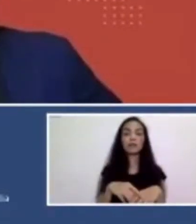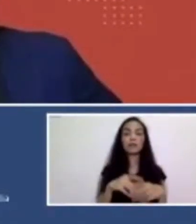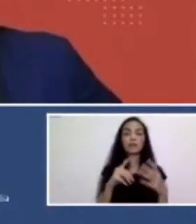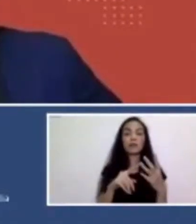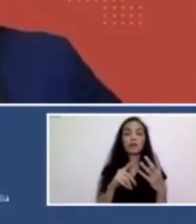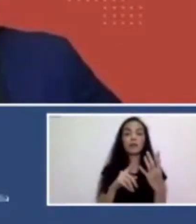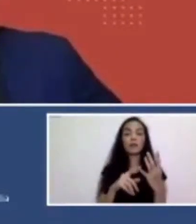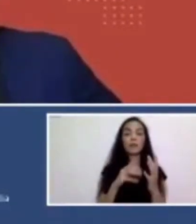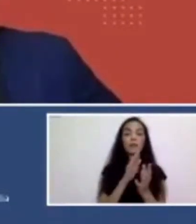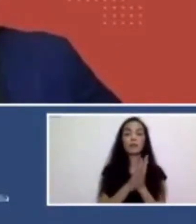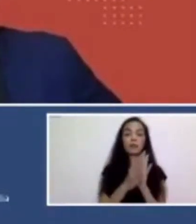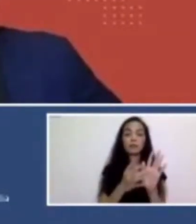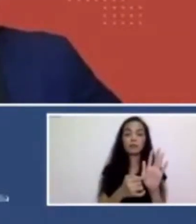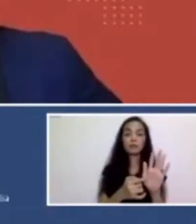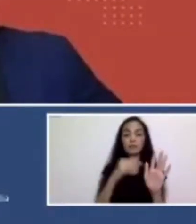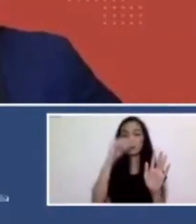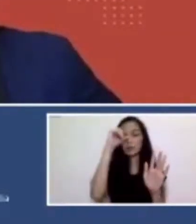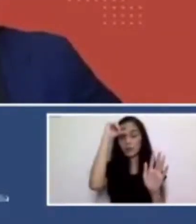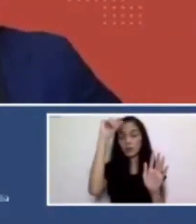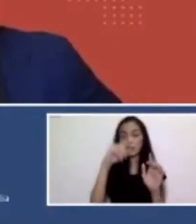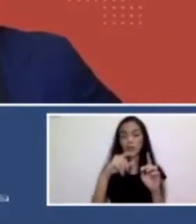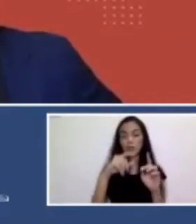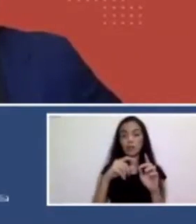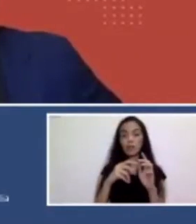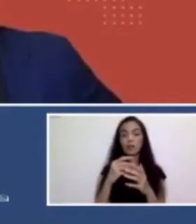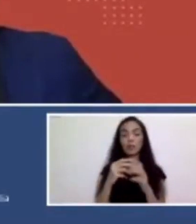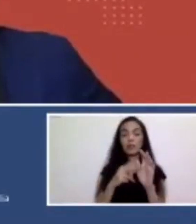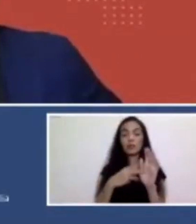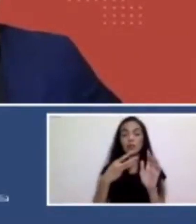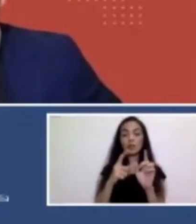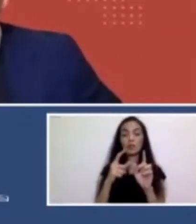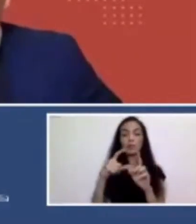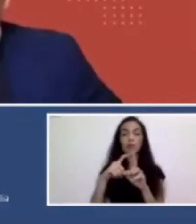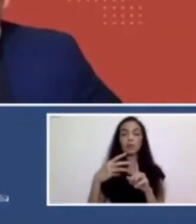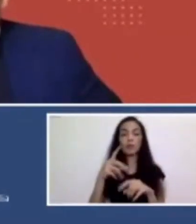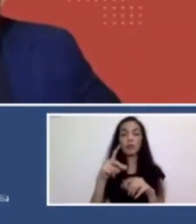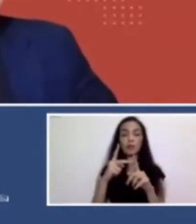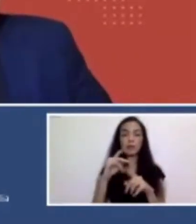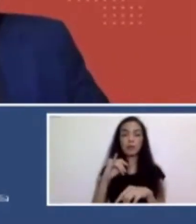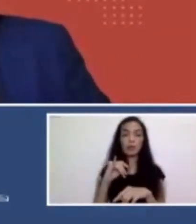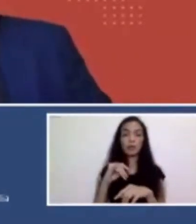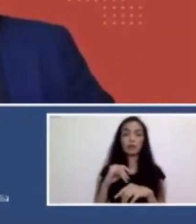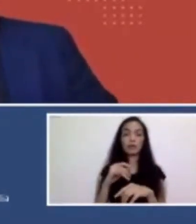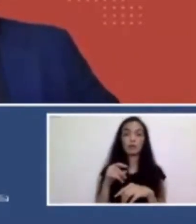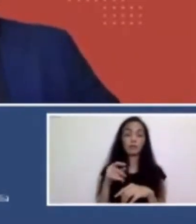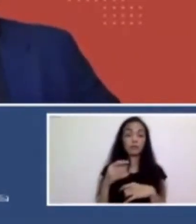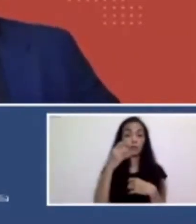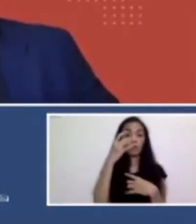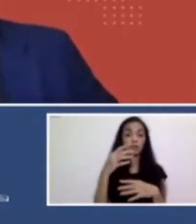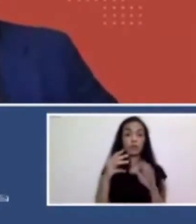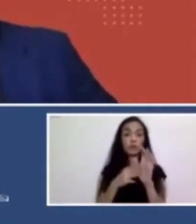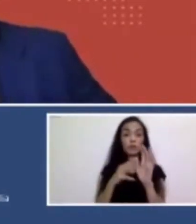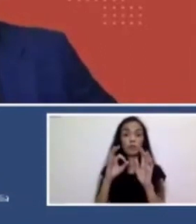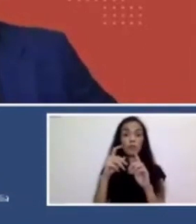and Australian Centre for Contemporary Art in Melbourne, 2005. Professor Morton represented Australia at the Venice Biennale